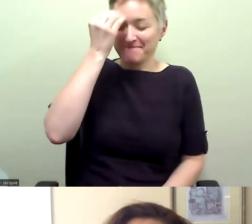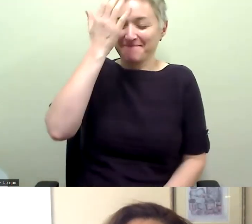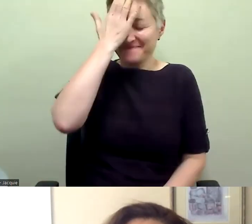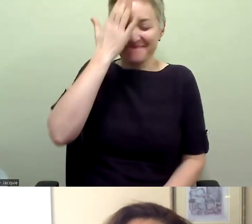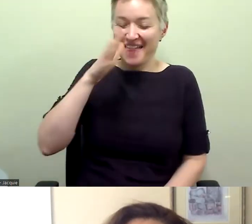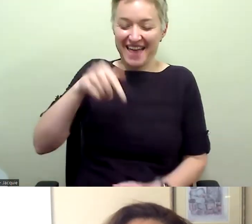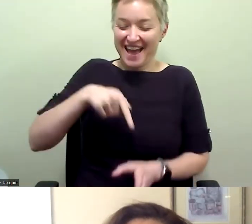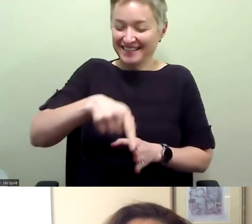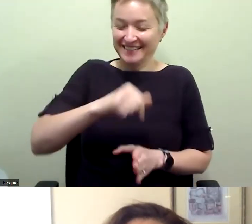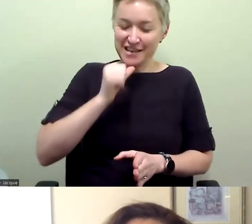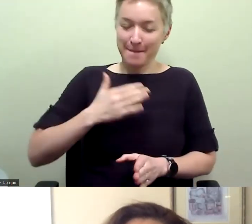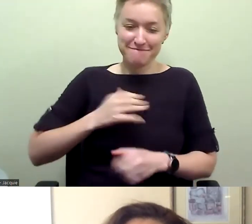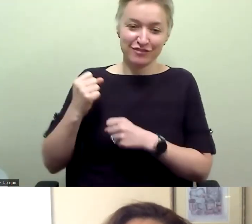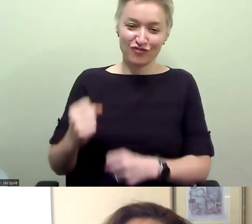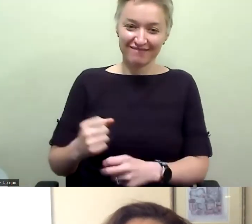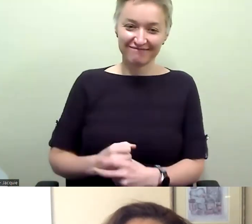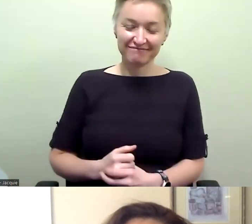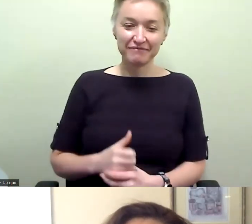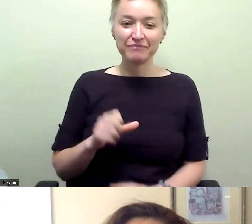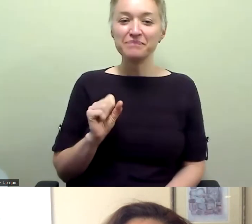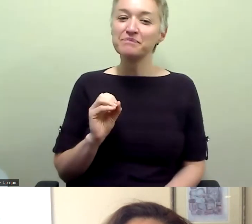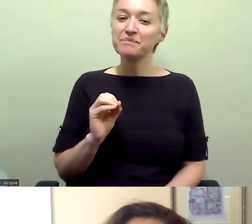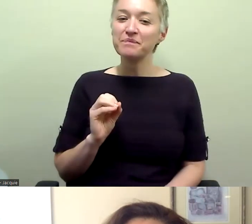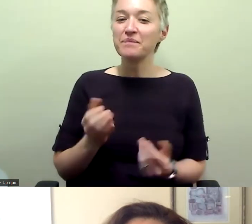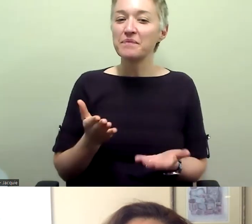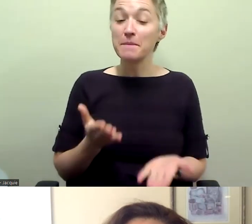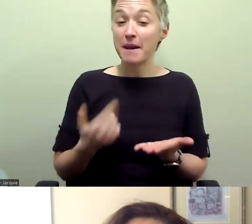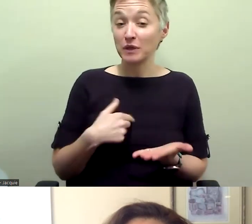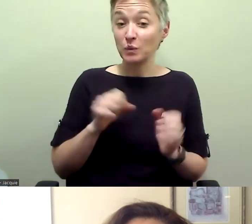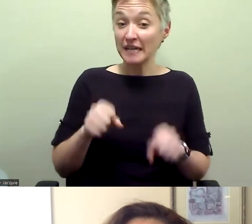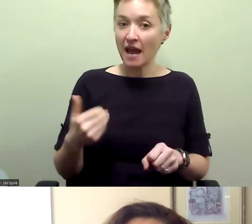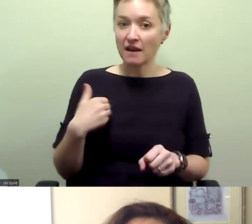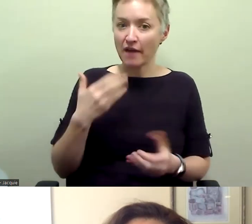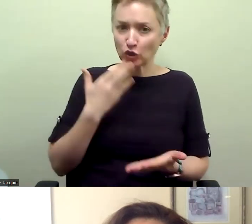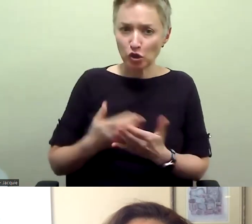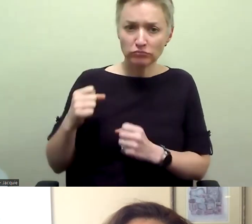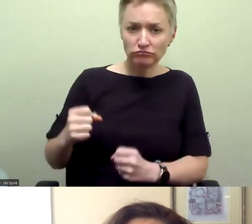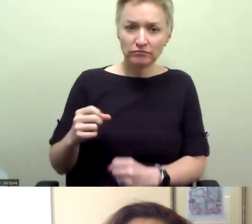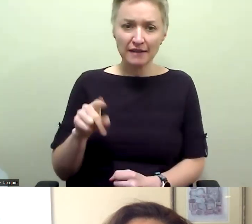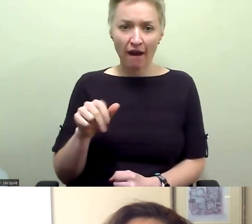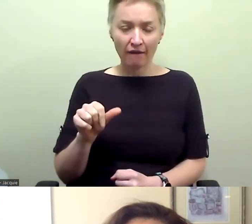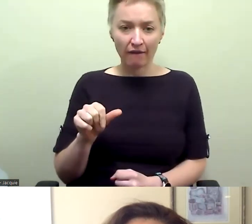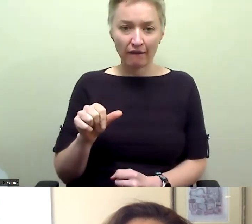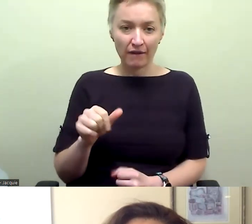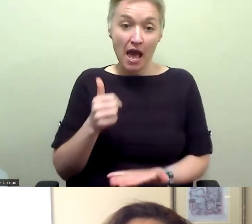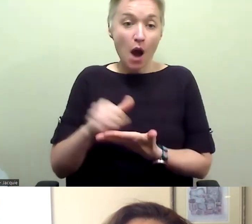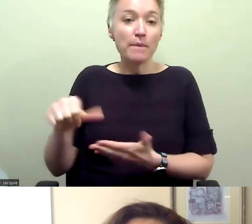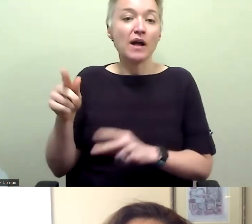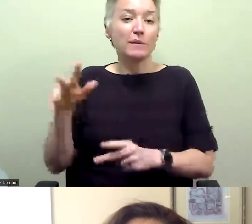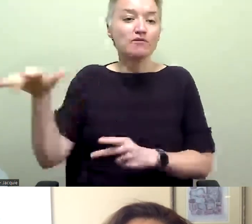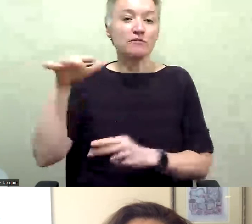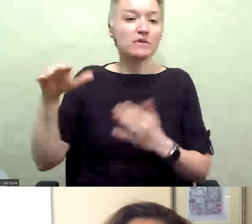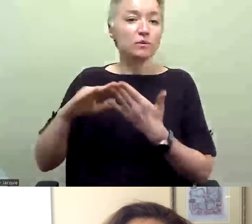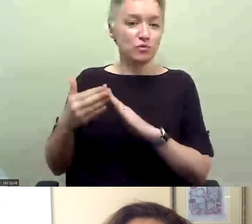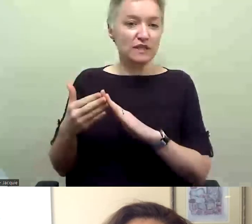so, we're hoping to maybe be able to have some meaningful data to help use as a way for other people in the community to,